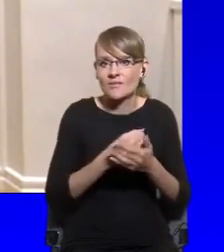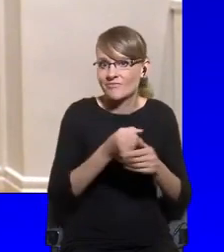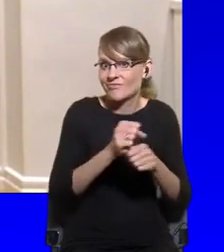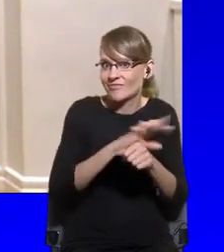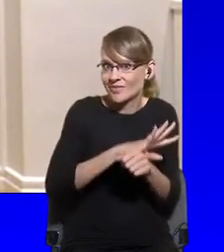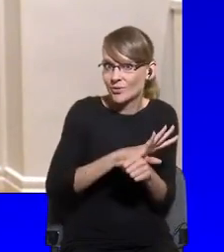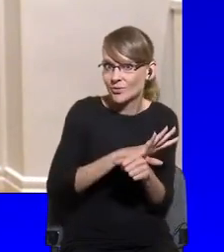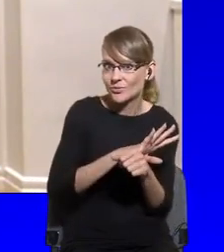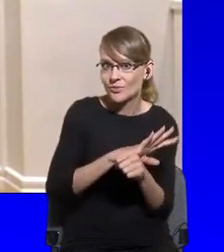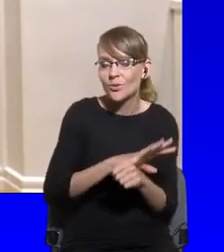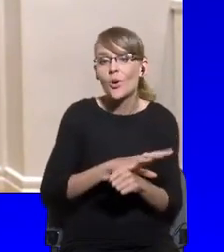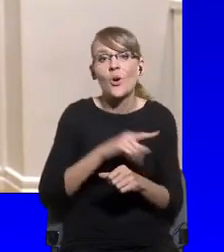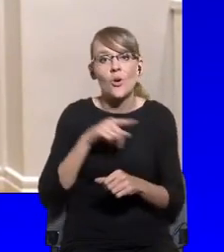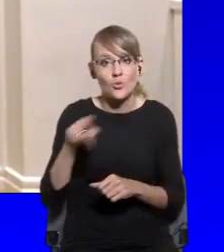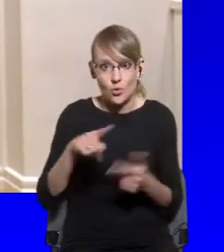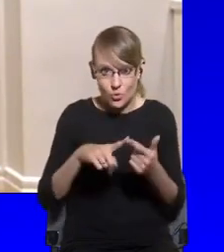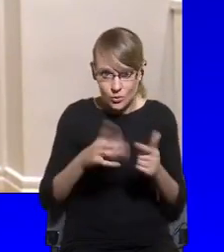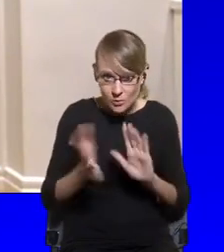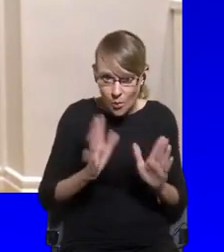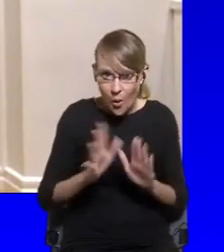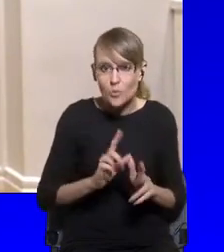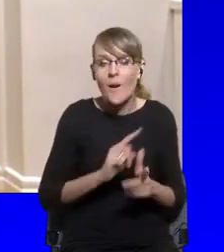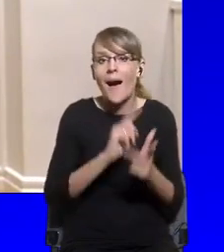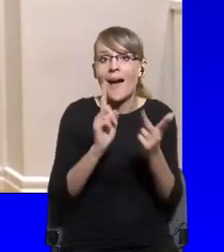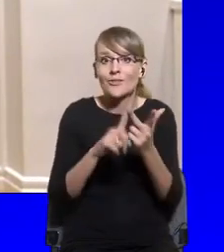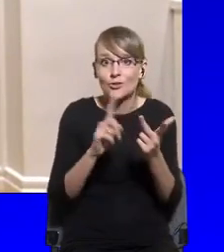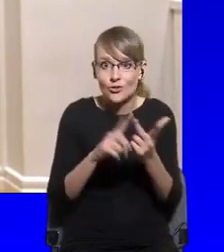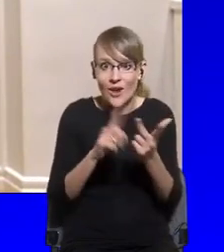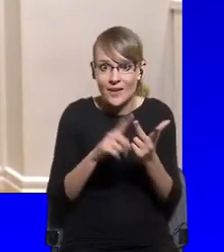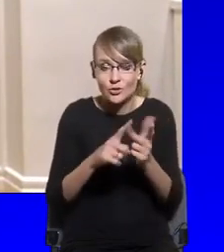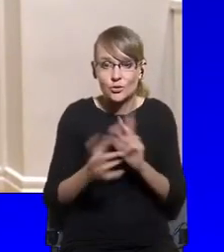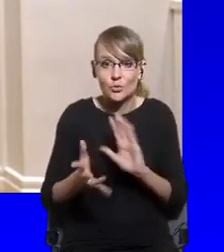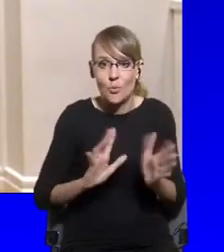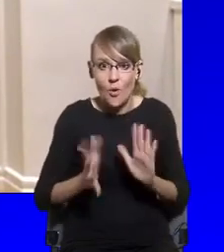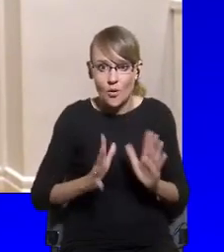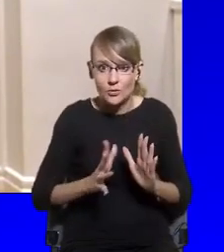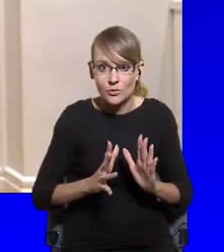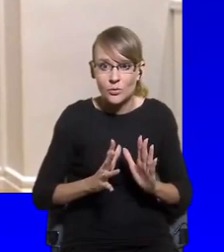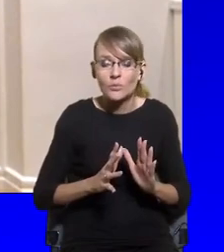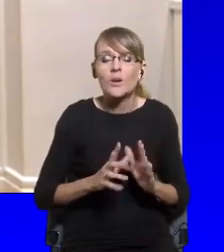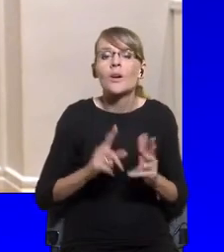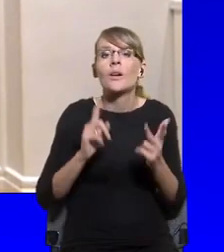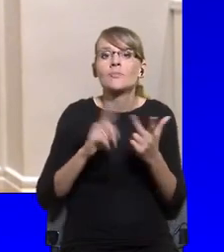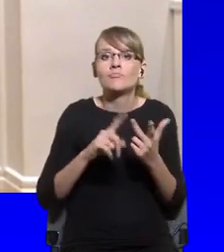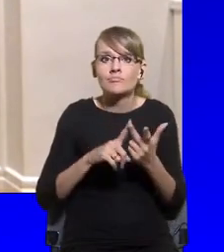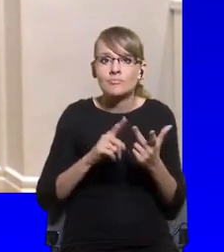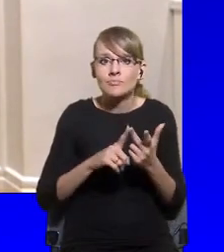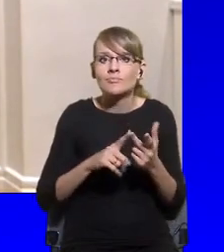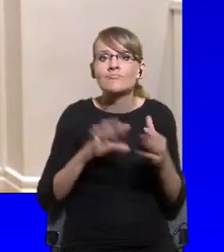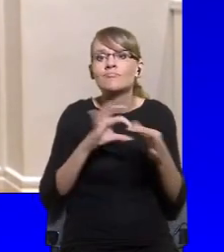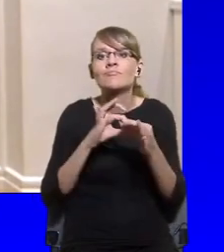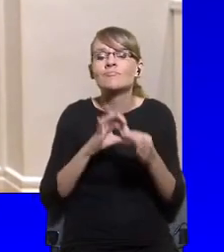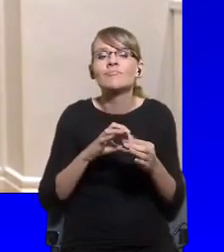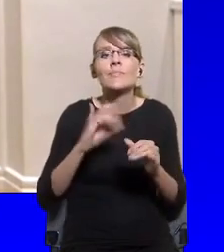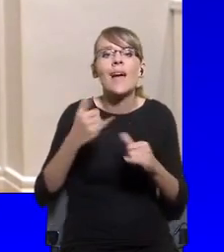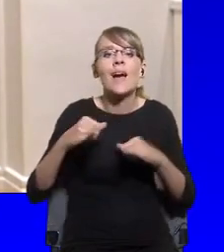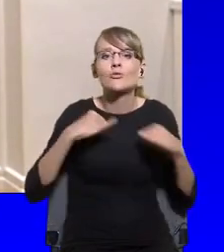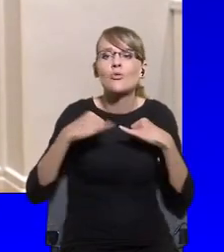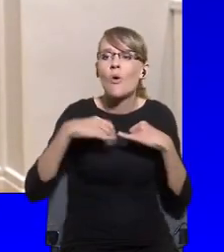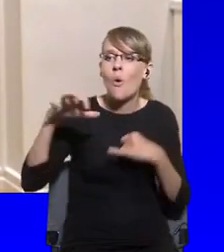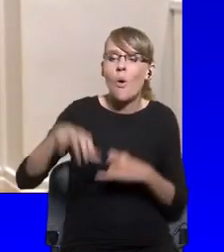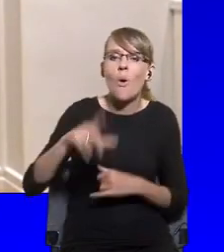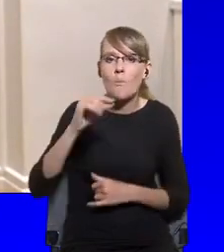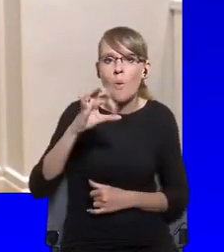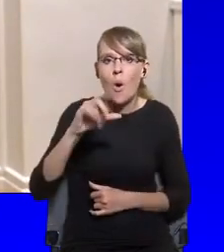is related a lot to one of the key elements of how populists rule, namely that they spread disinformation.